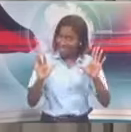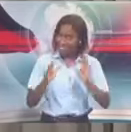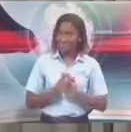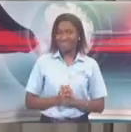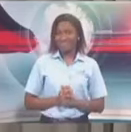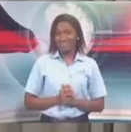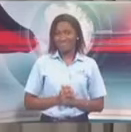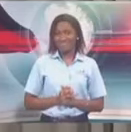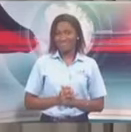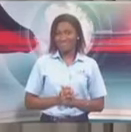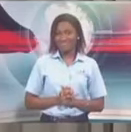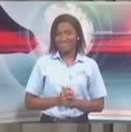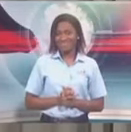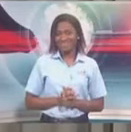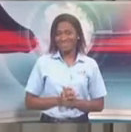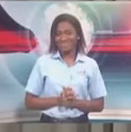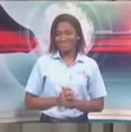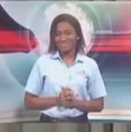regulations.